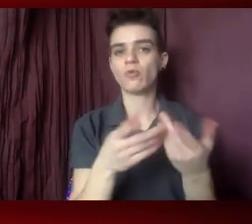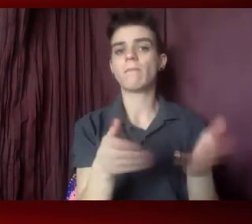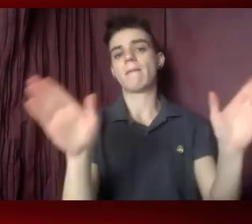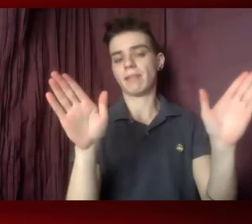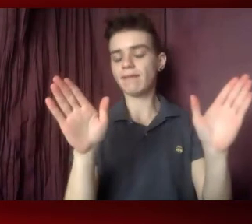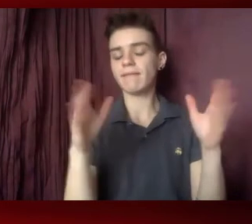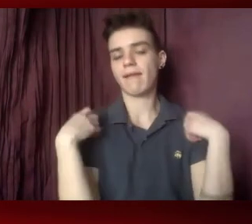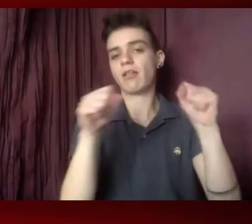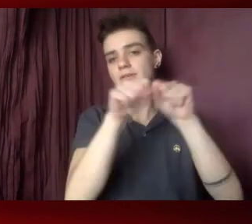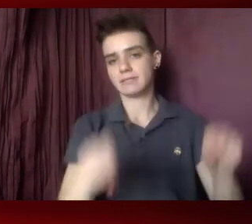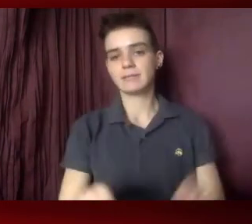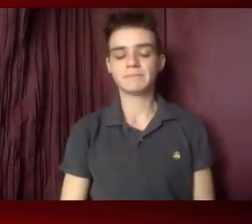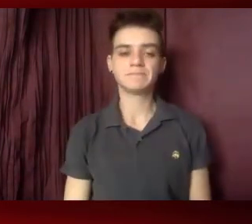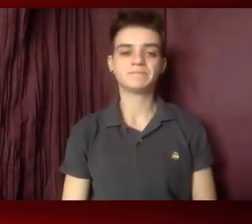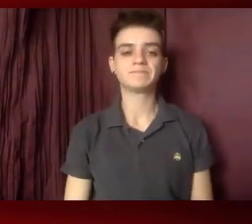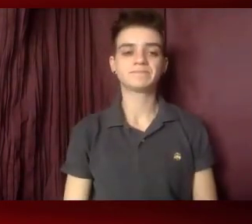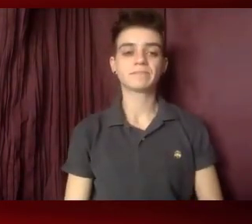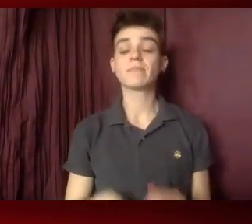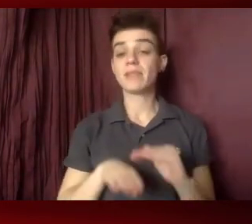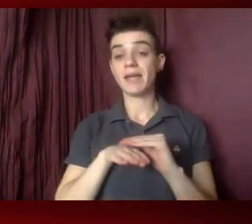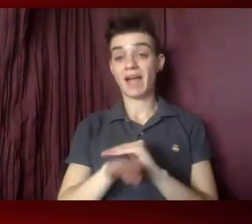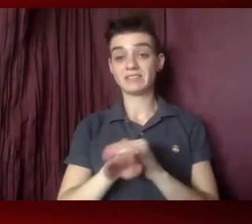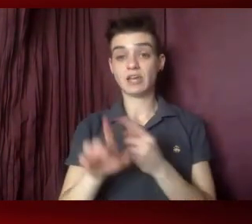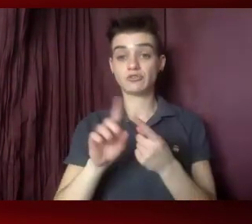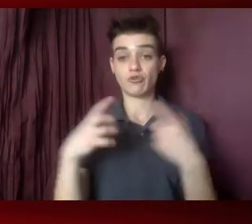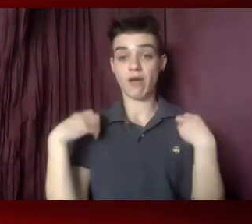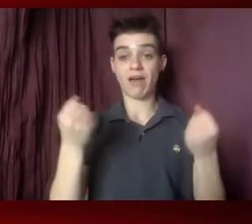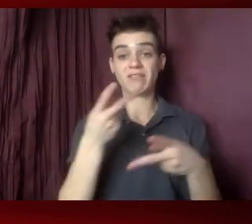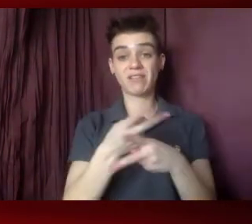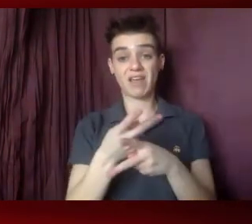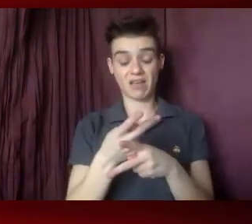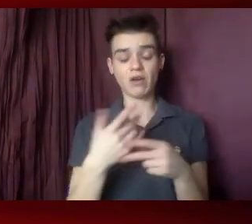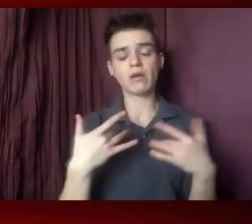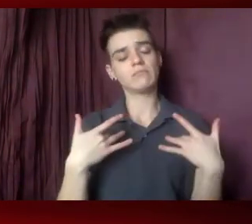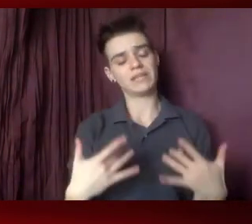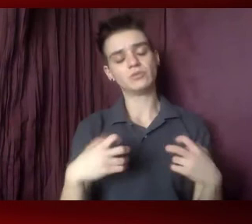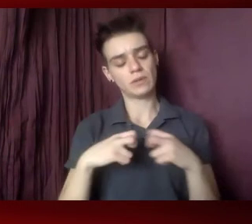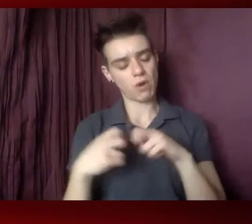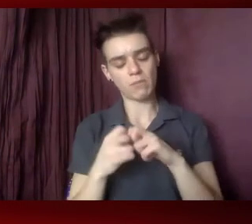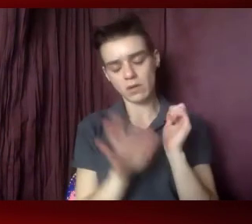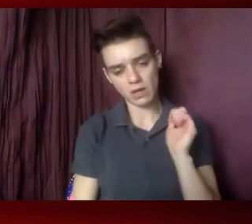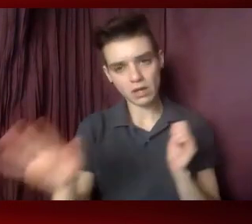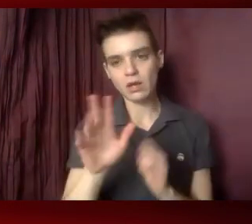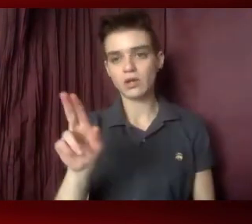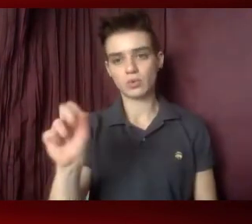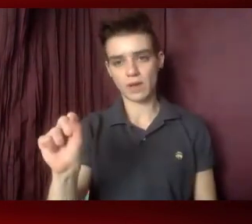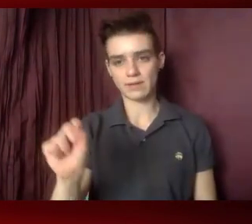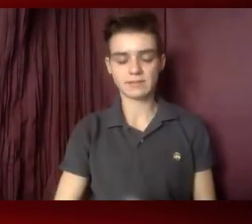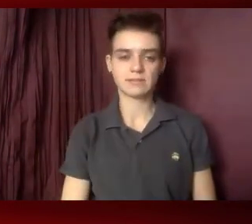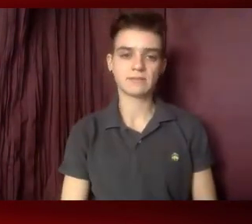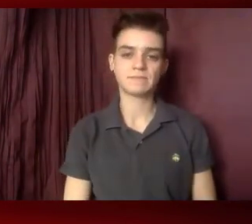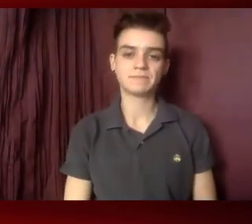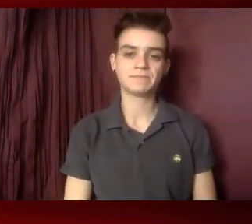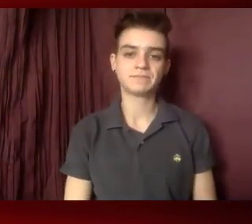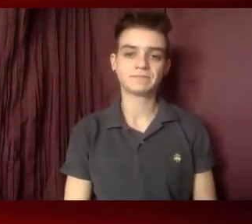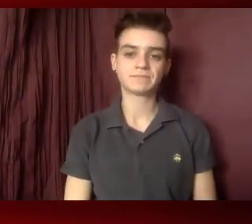Access to health care is too often an issue all across the country. And if these takeaways didn't quite